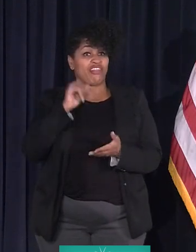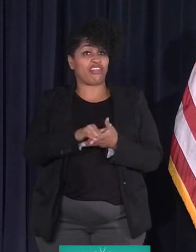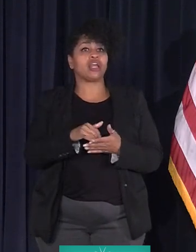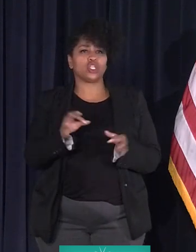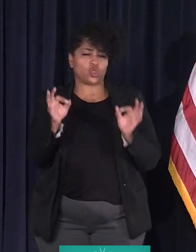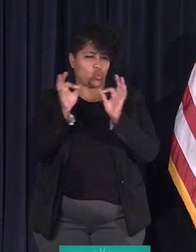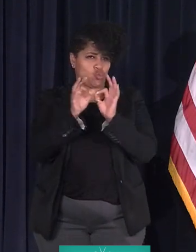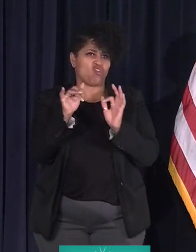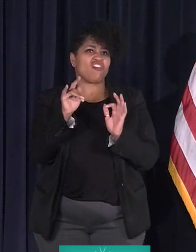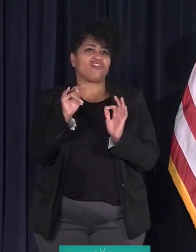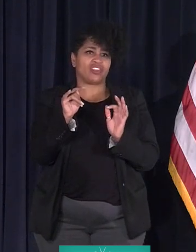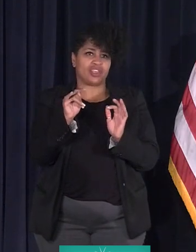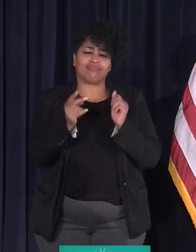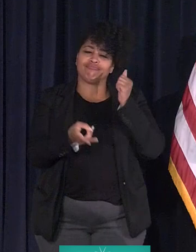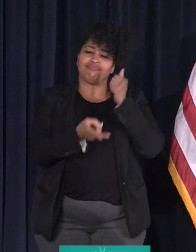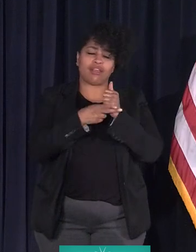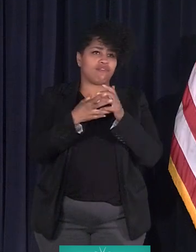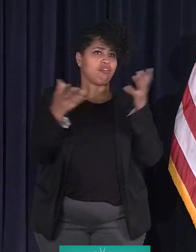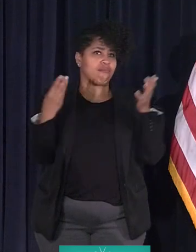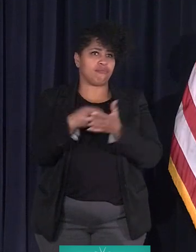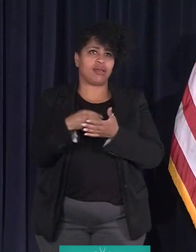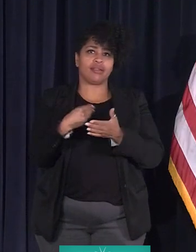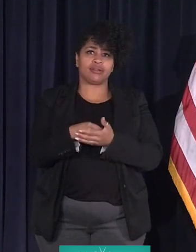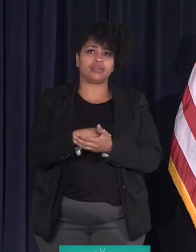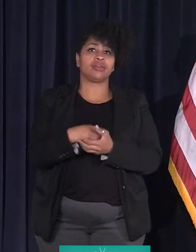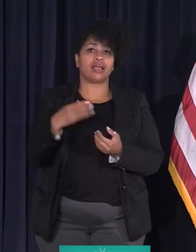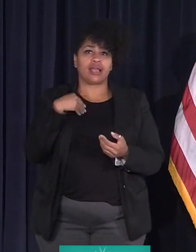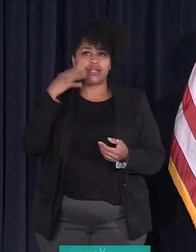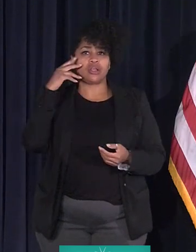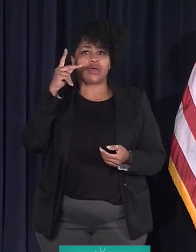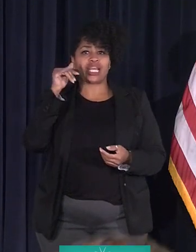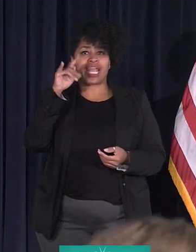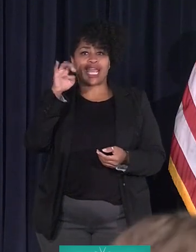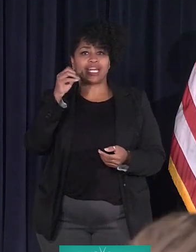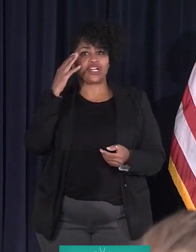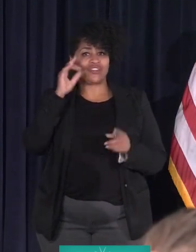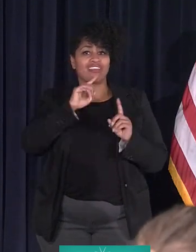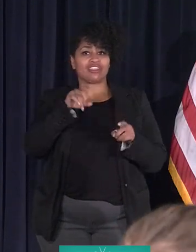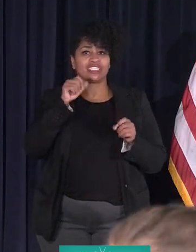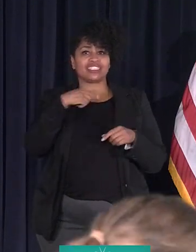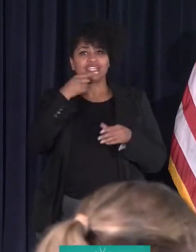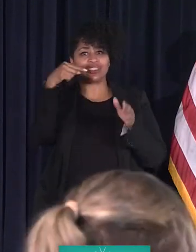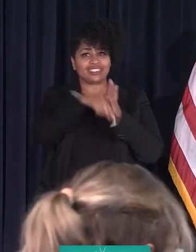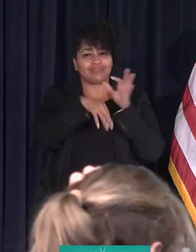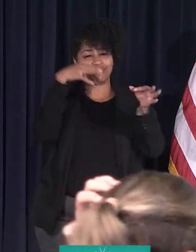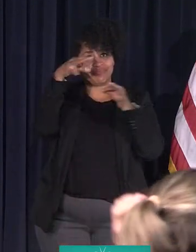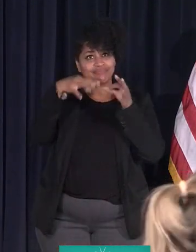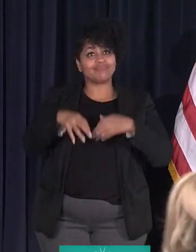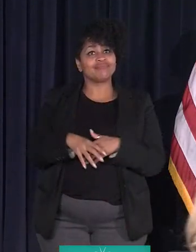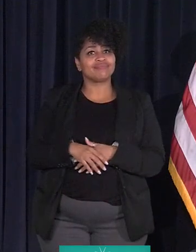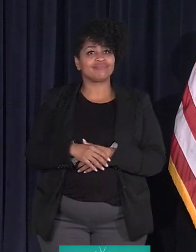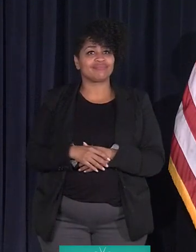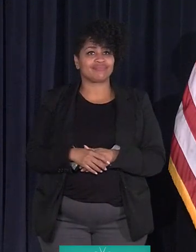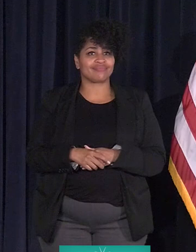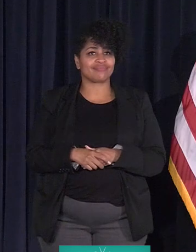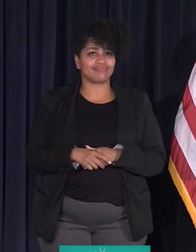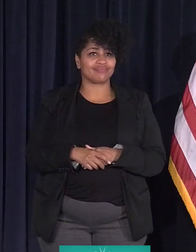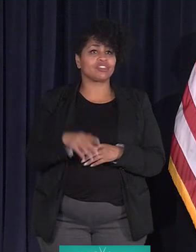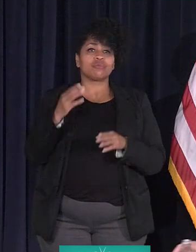it's worth significant savings to you. And I know Katie knows the answer. And she's going to be able to tell you in detail what to do. Okay. Before